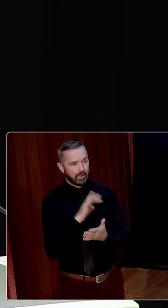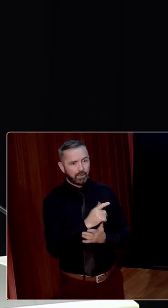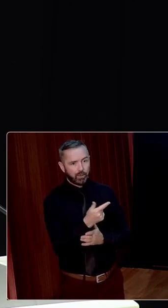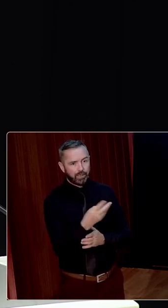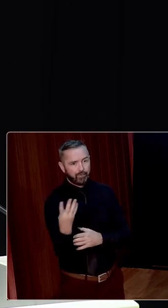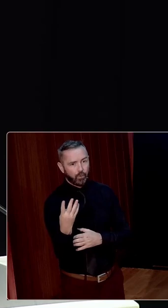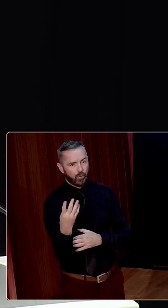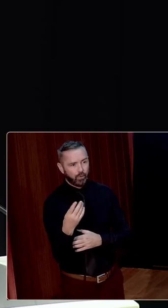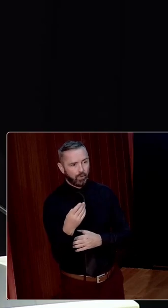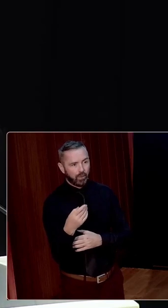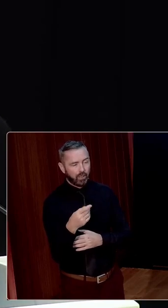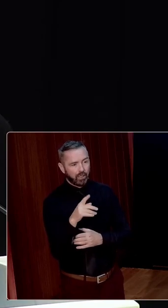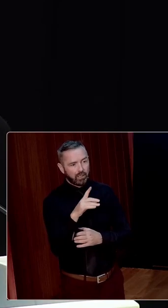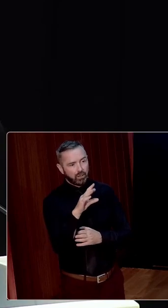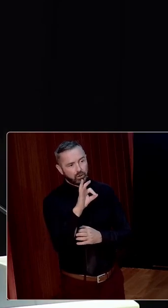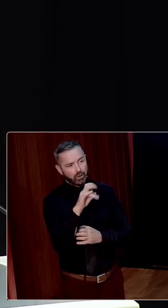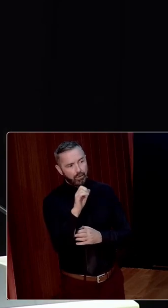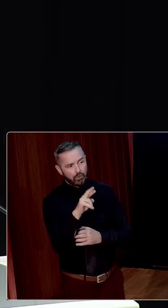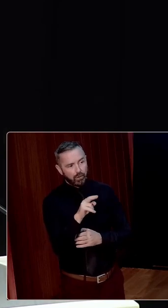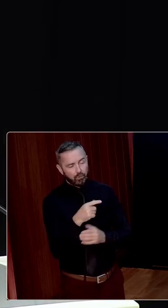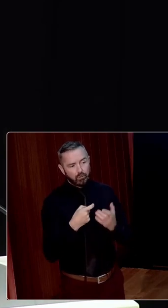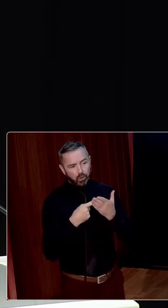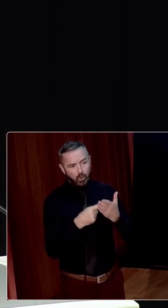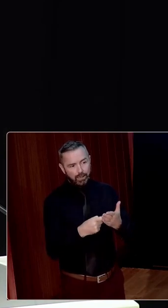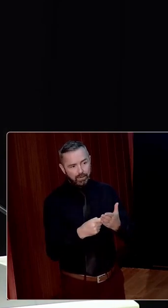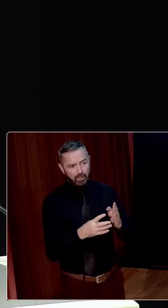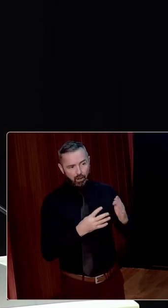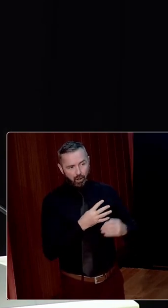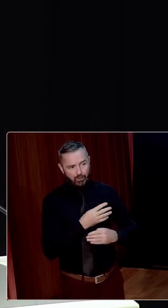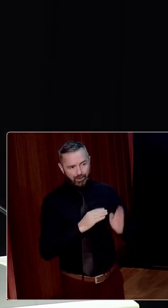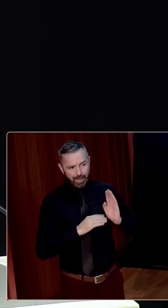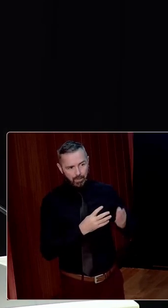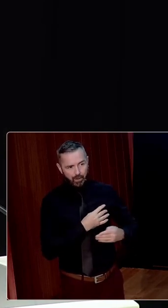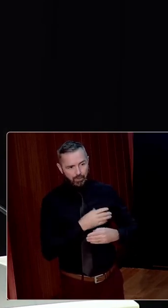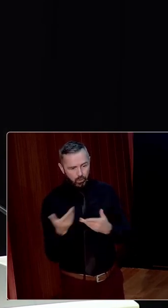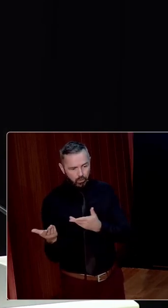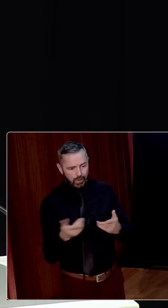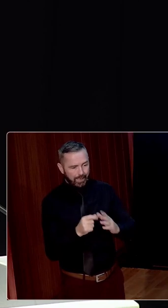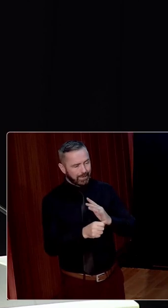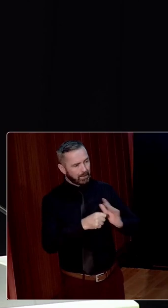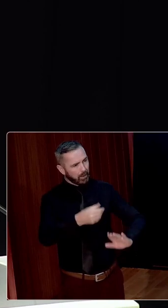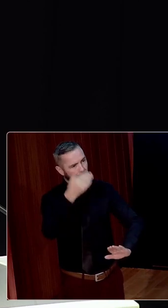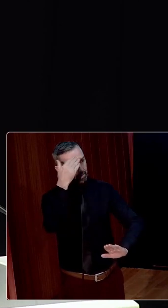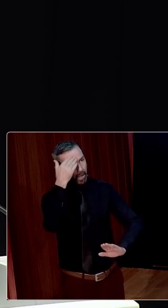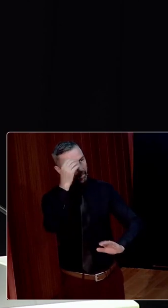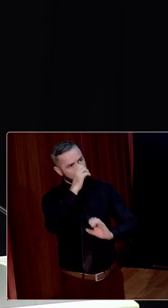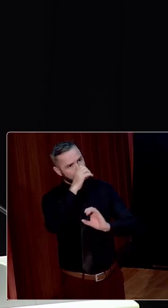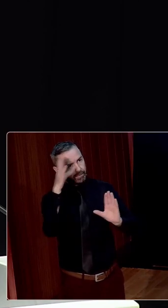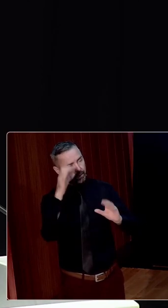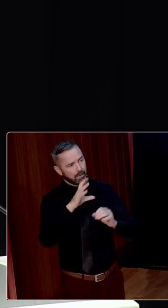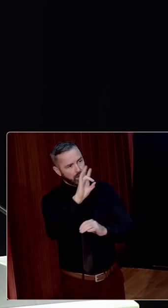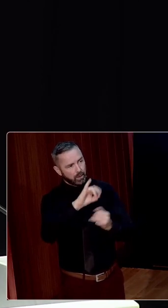adjunct general requested the army finance officer to bring, and I quote him, his experienced mind to the question